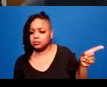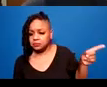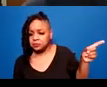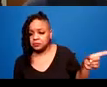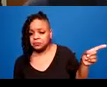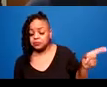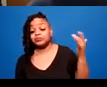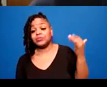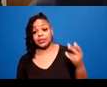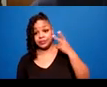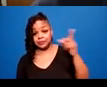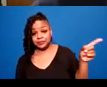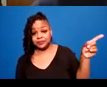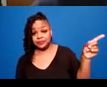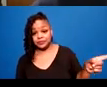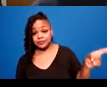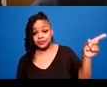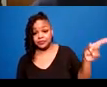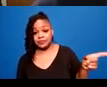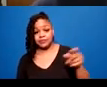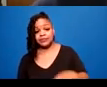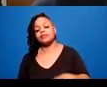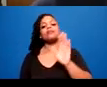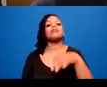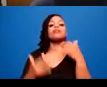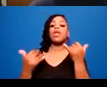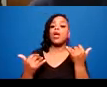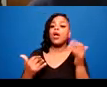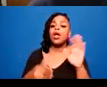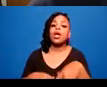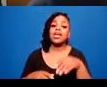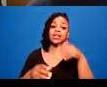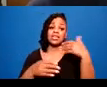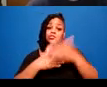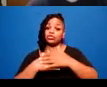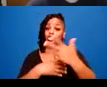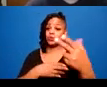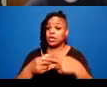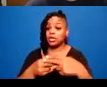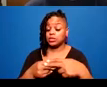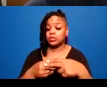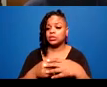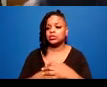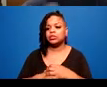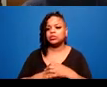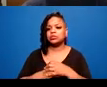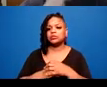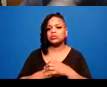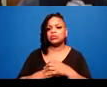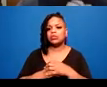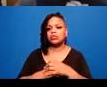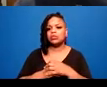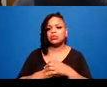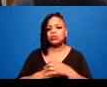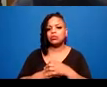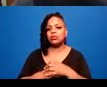Over the next three slides, I would love to hear from people in the chat or on Discord for